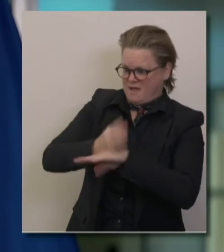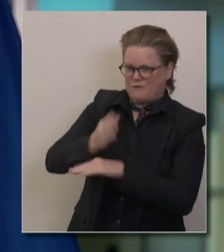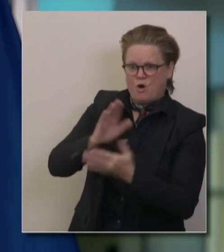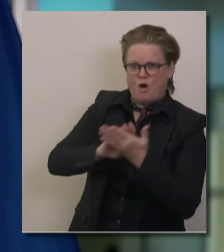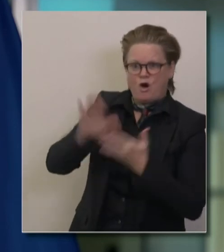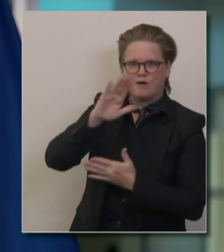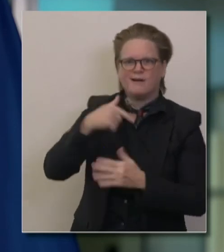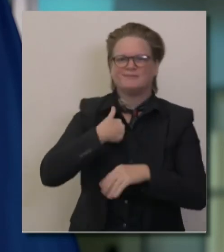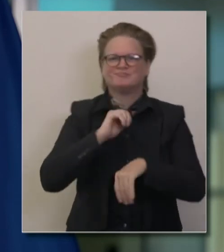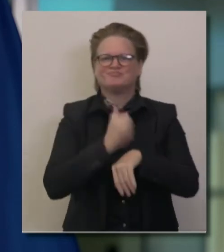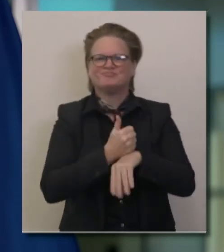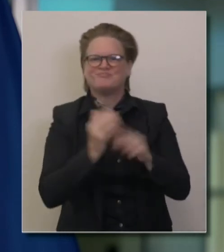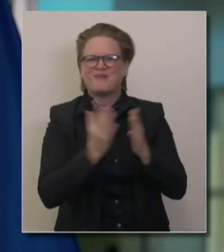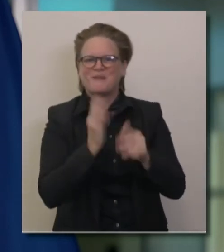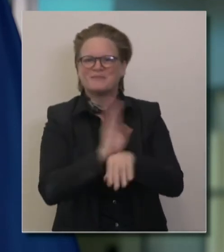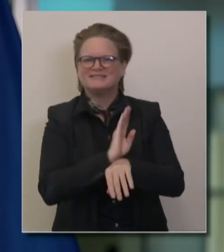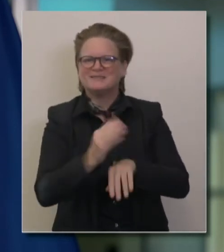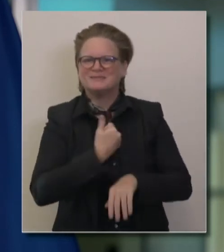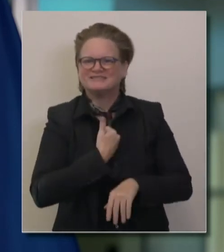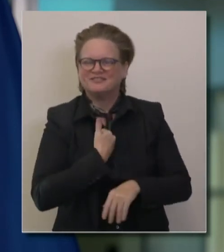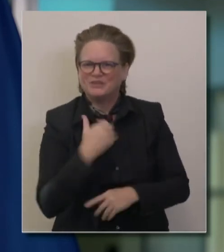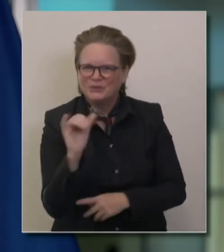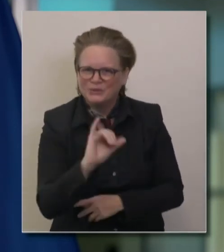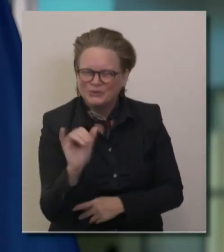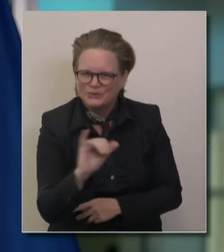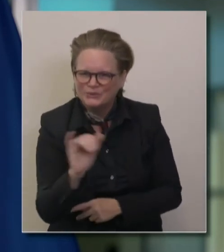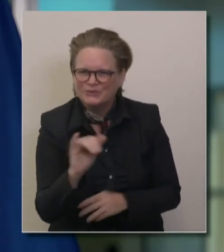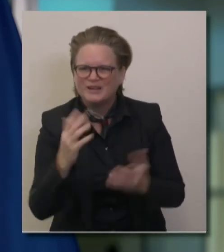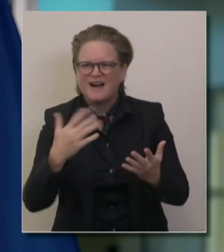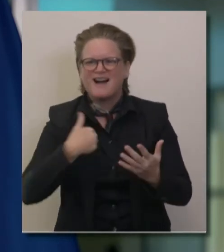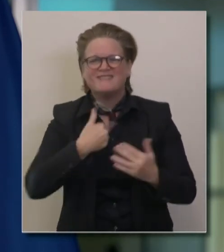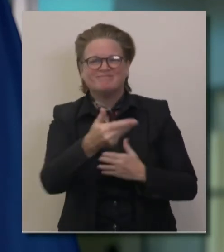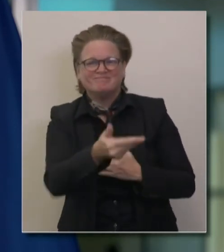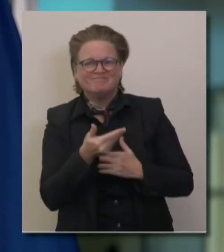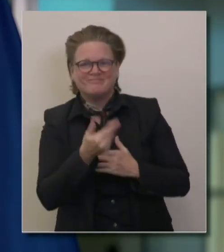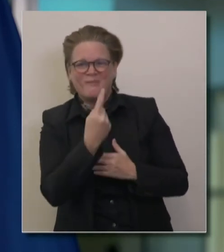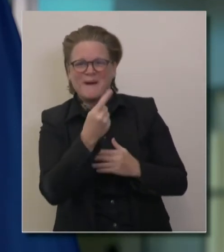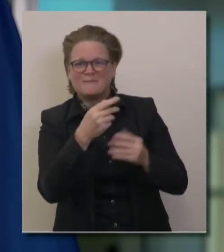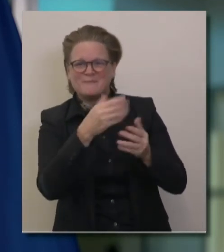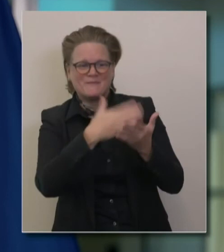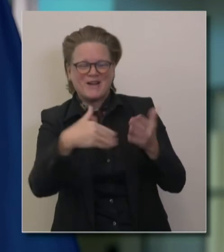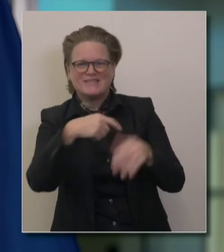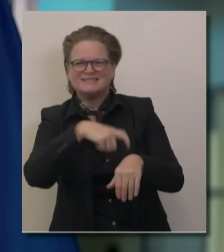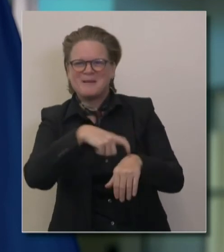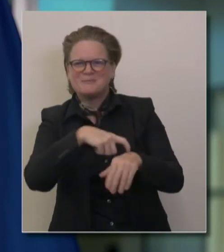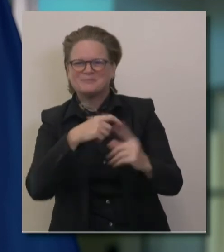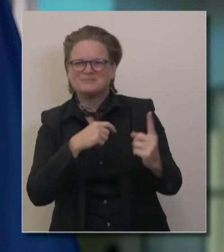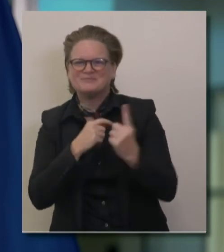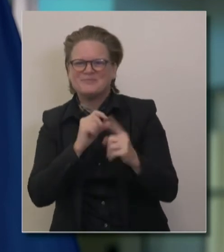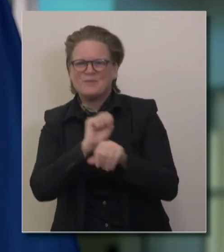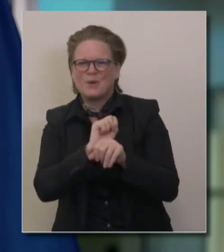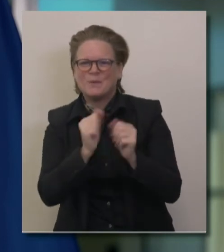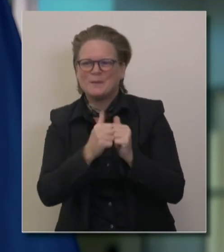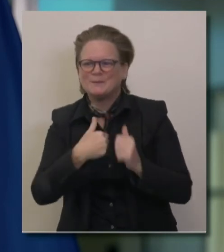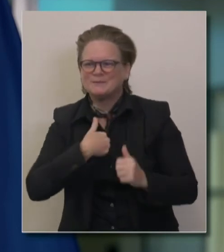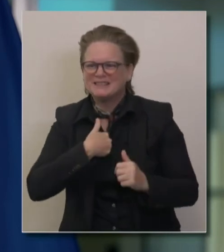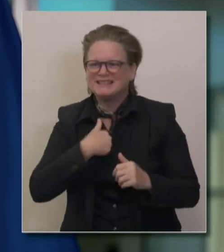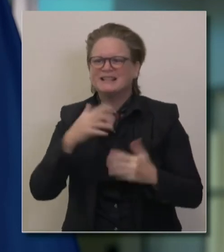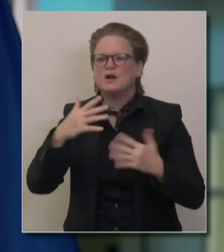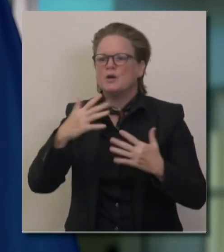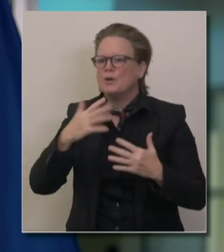small business with one part-time employee. It was the cause of my life. I deeply recognize